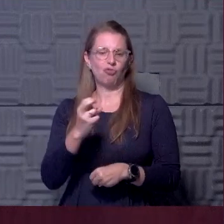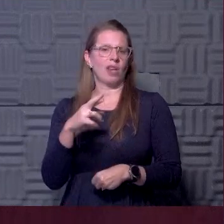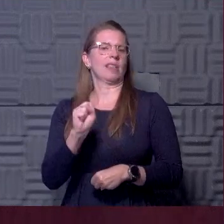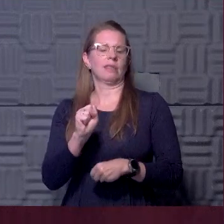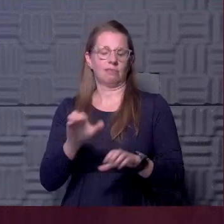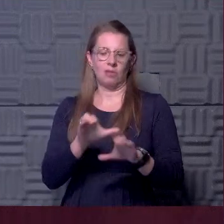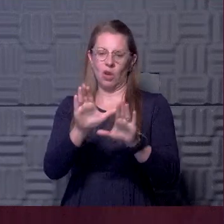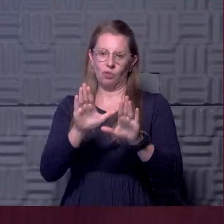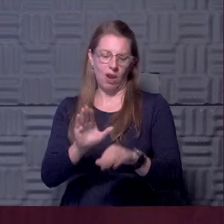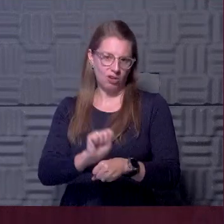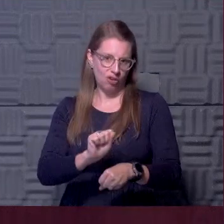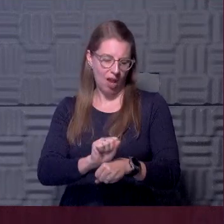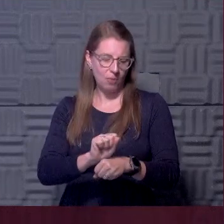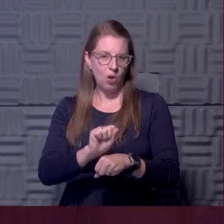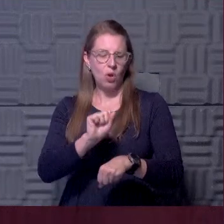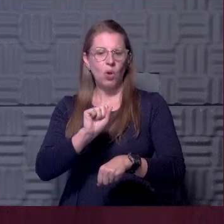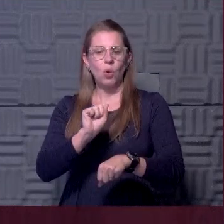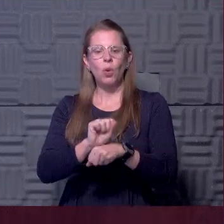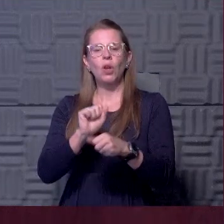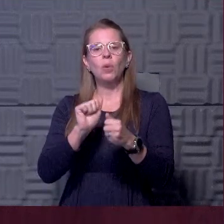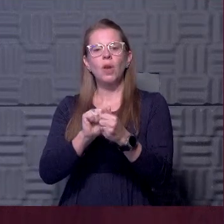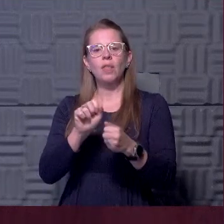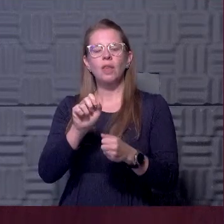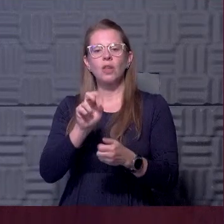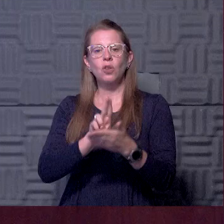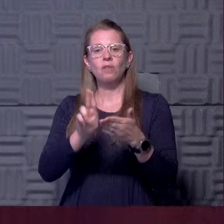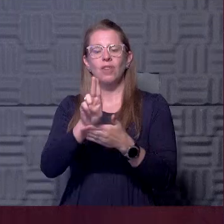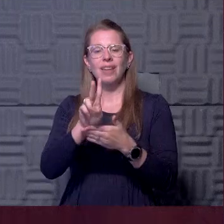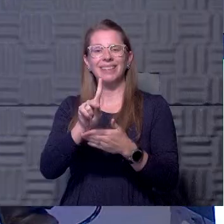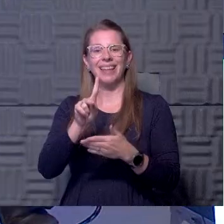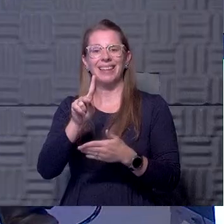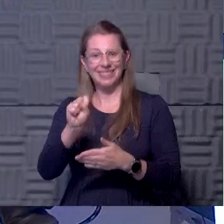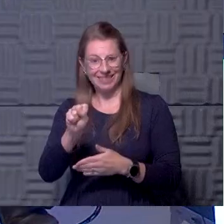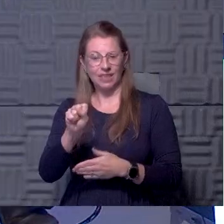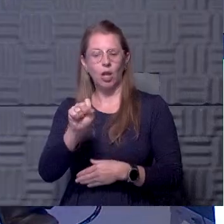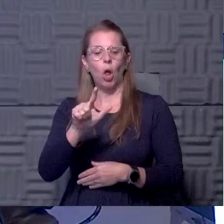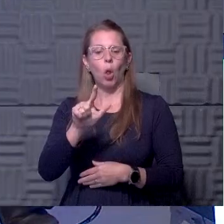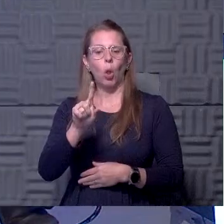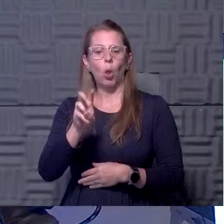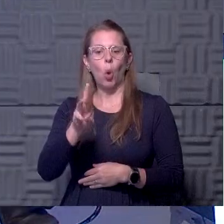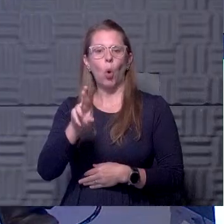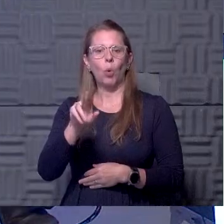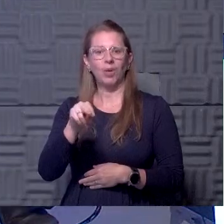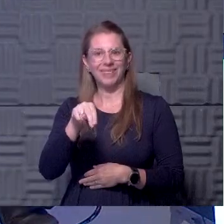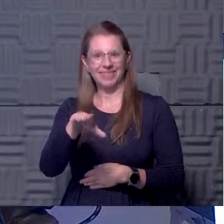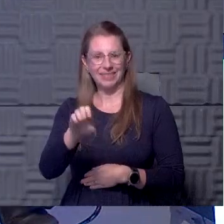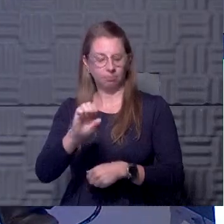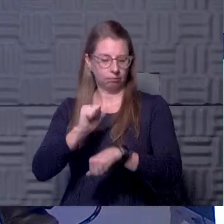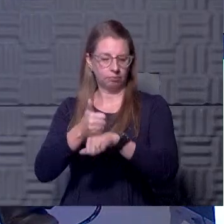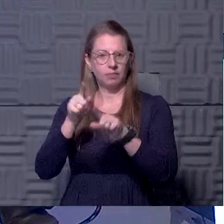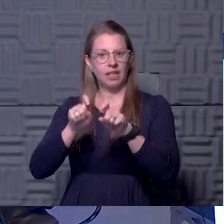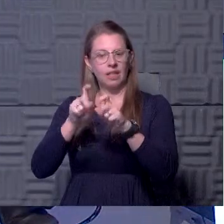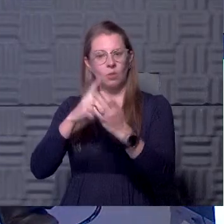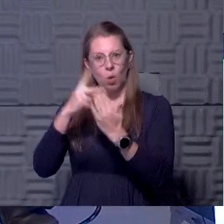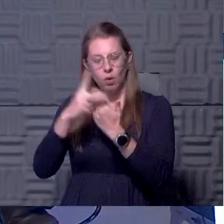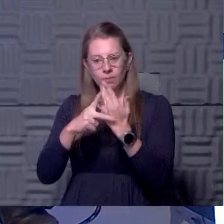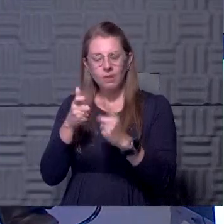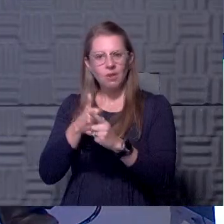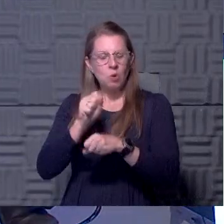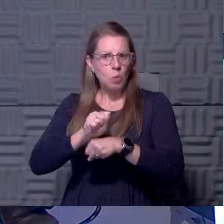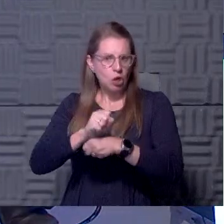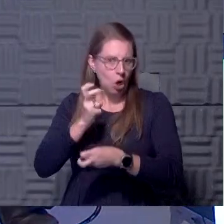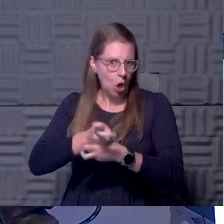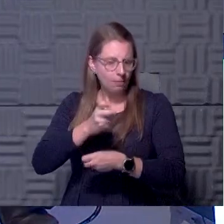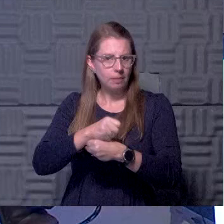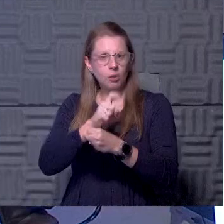great job helping us work with the University of Kansas at Lawrence, trying to put together our entire testing program there, working so hard to make sure we